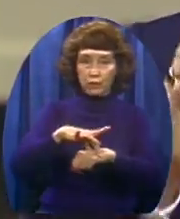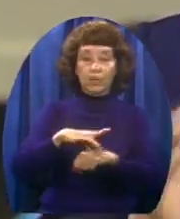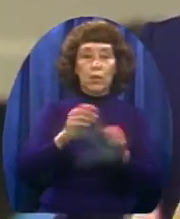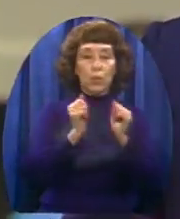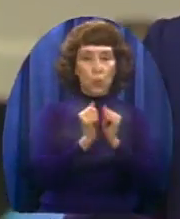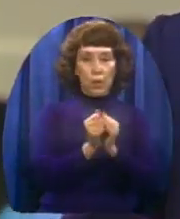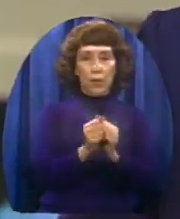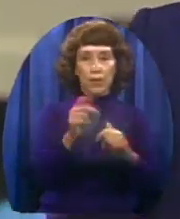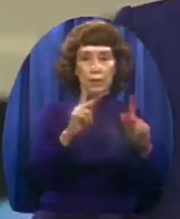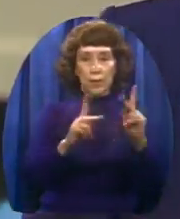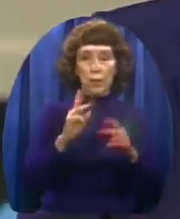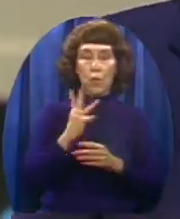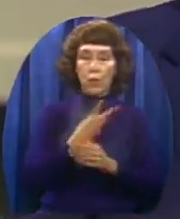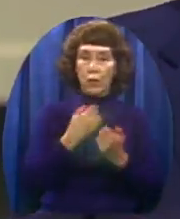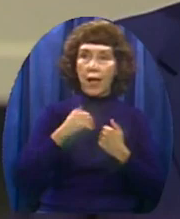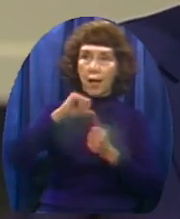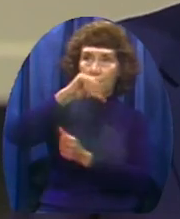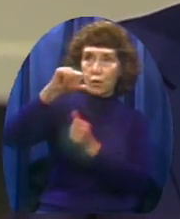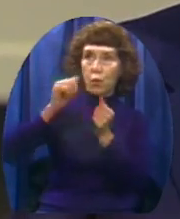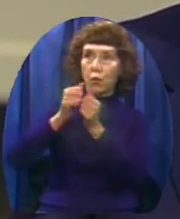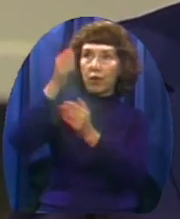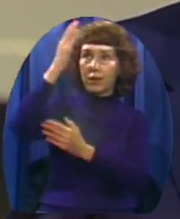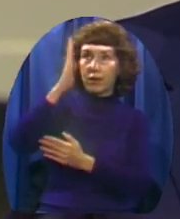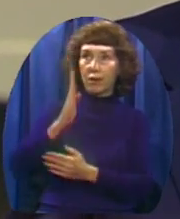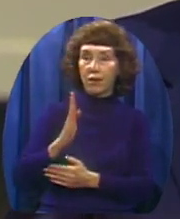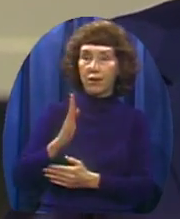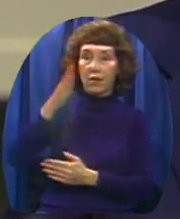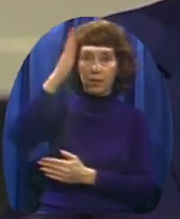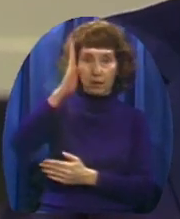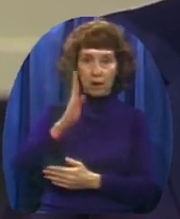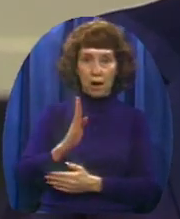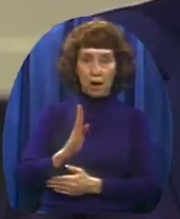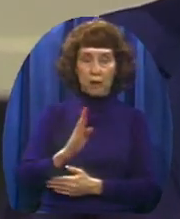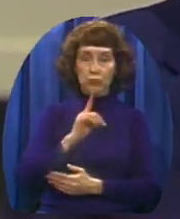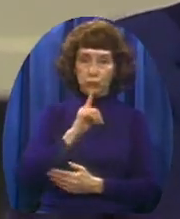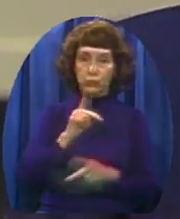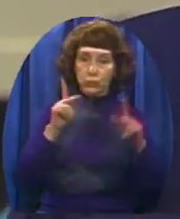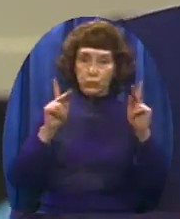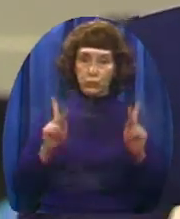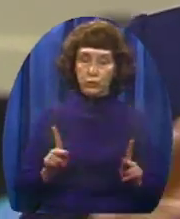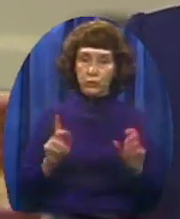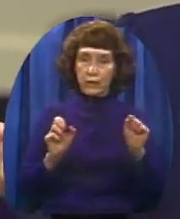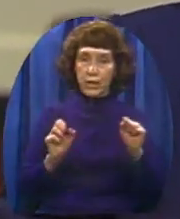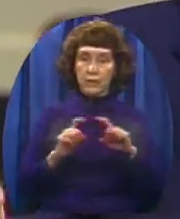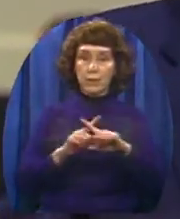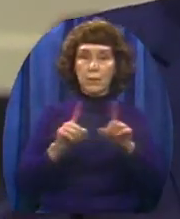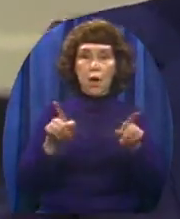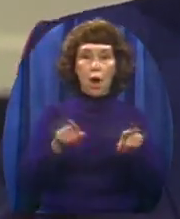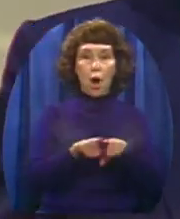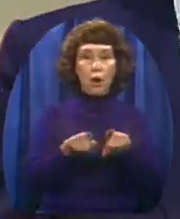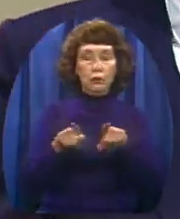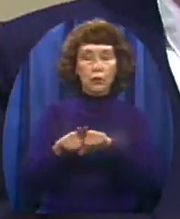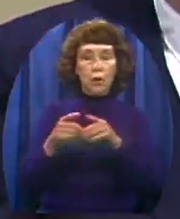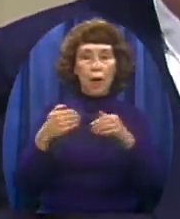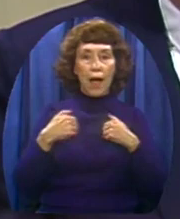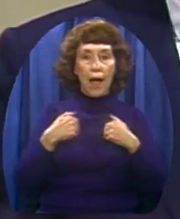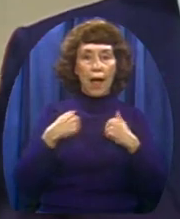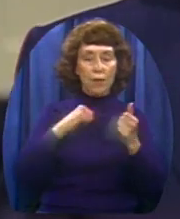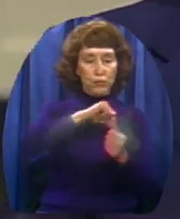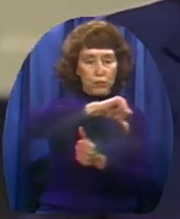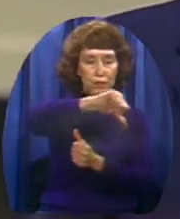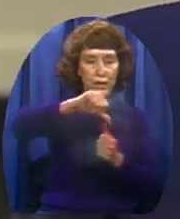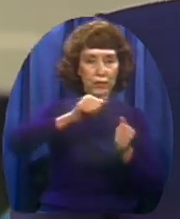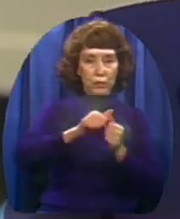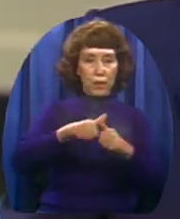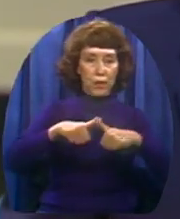vertical relationship with God And God is a person by the way But we also have a horizontal relationship And